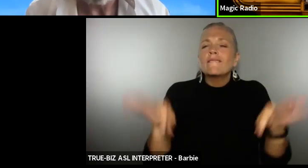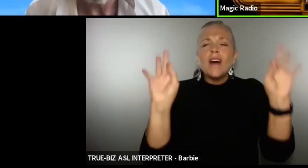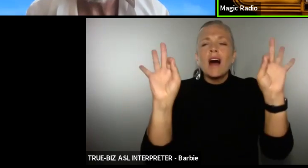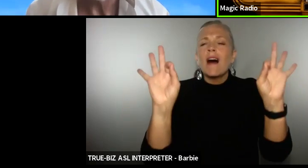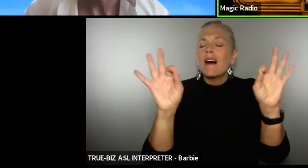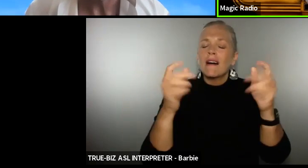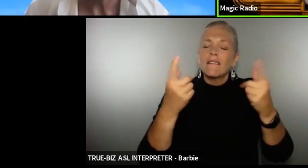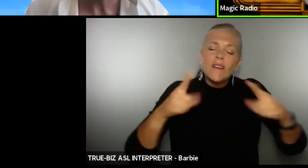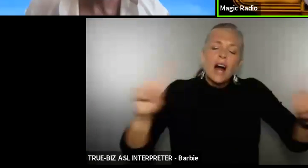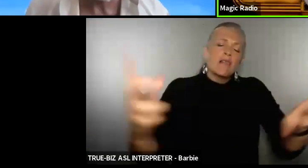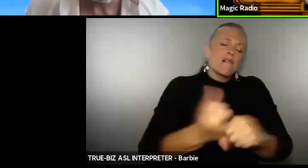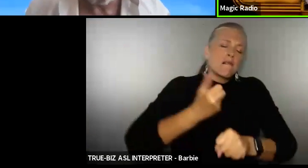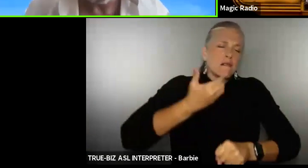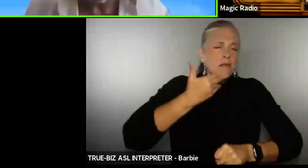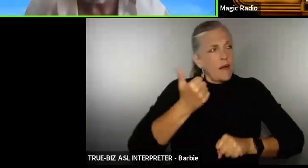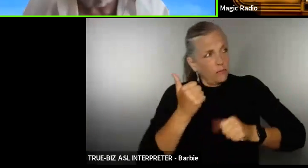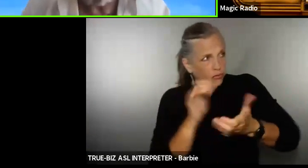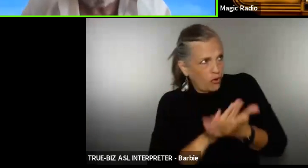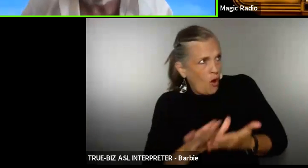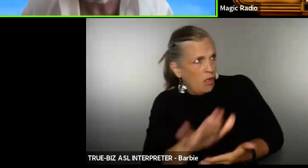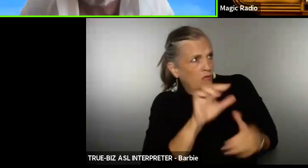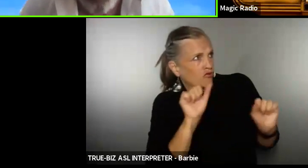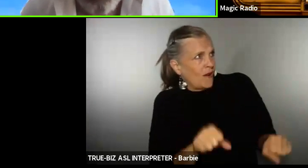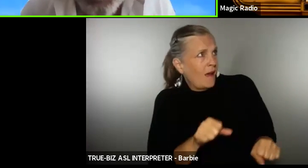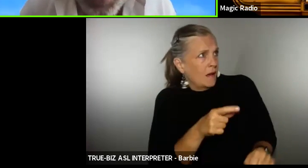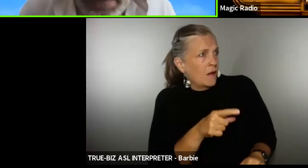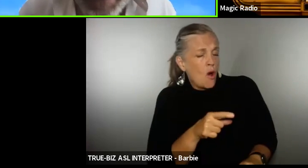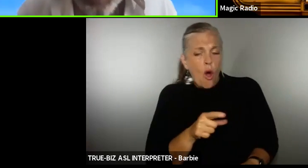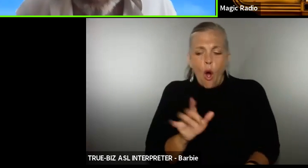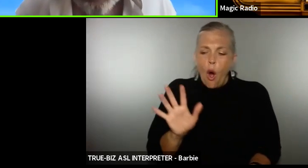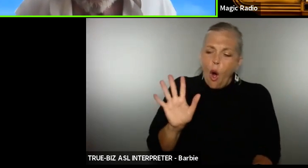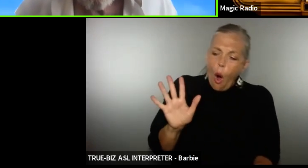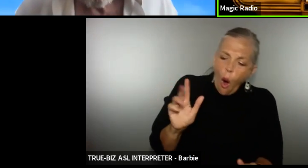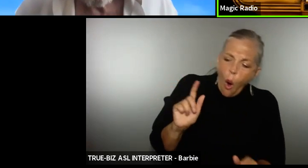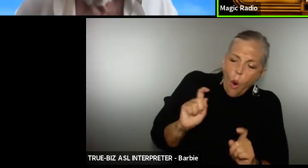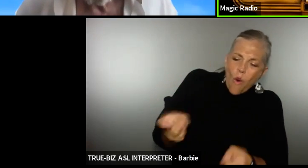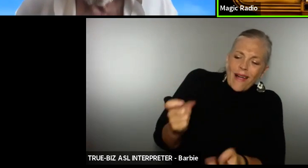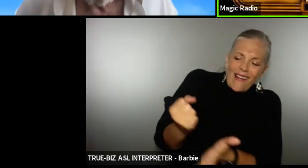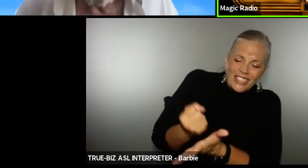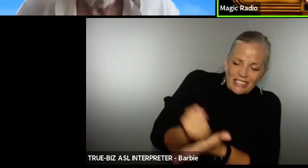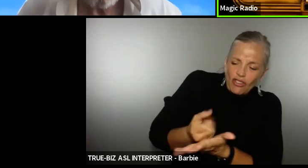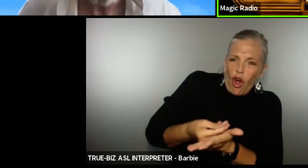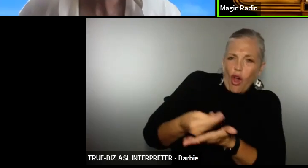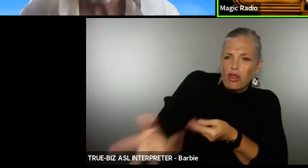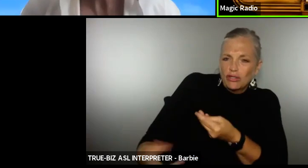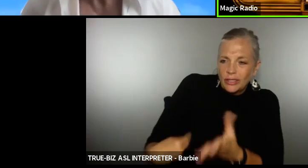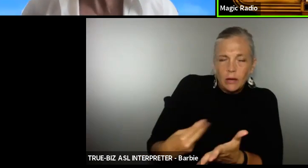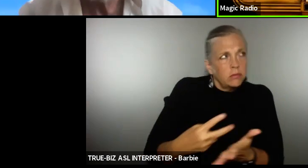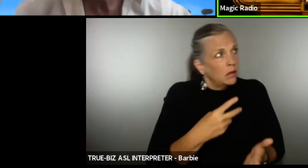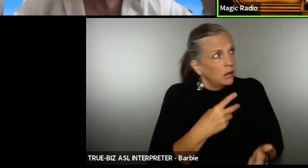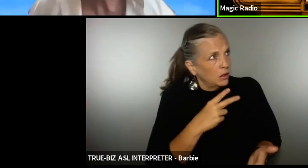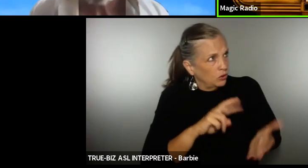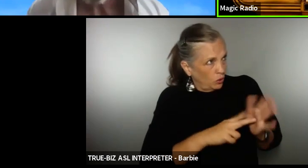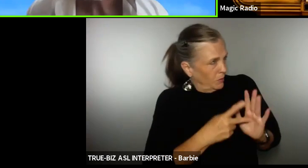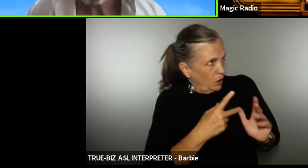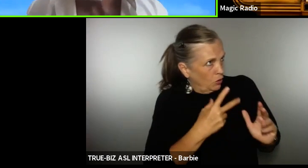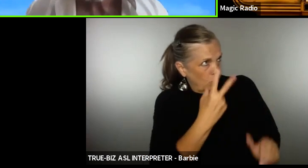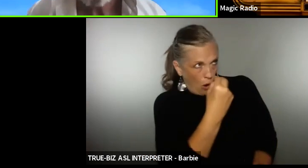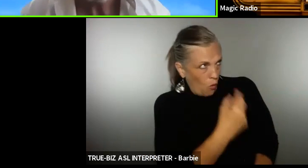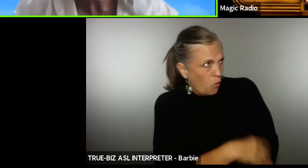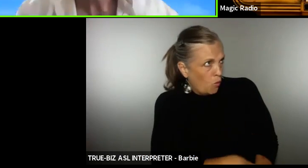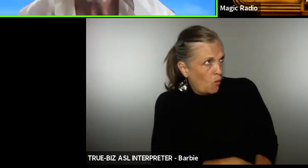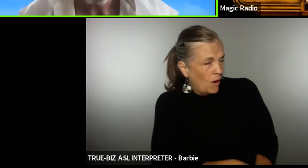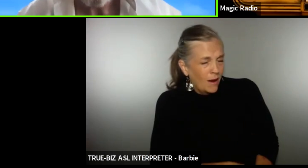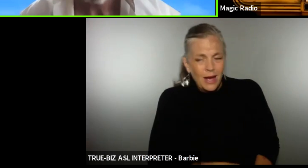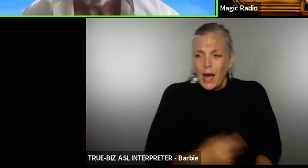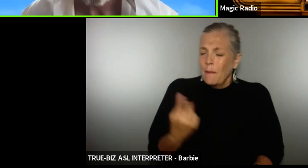the best education well there are some scholarships so the answer is no all right those are two things there are